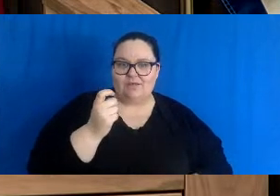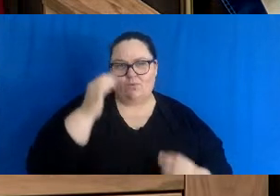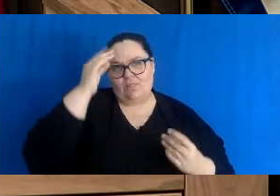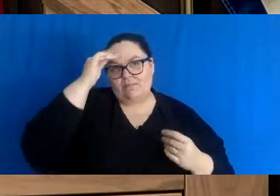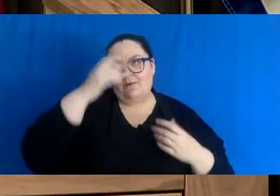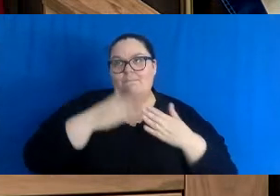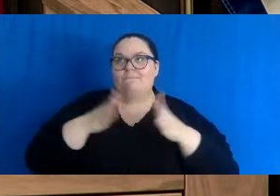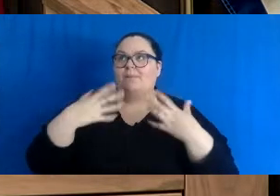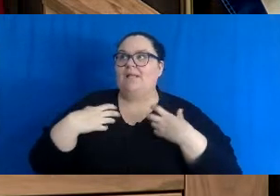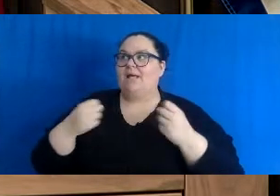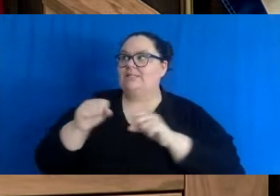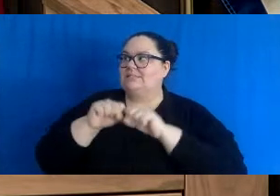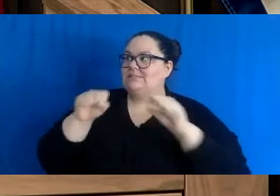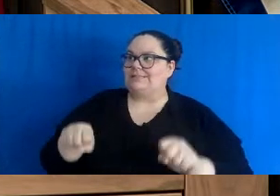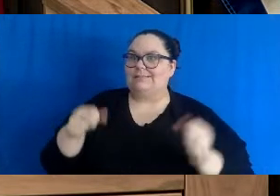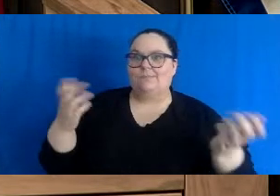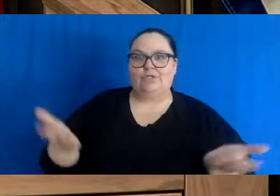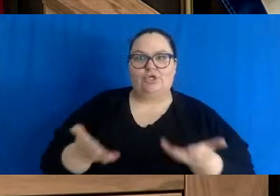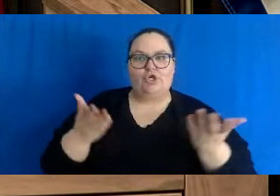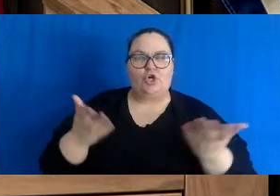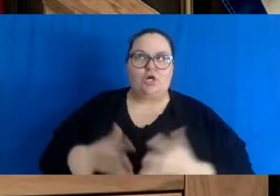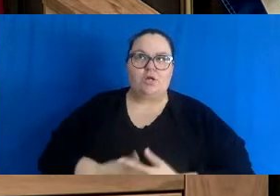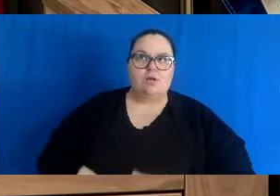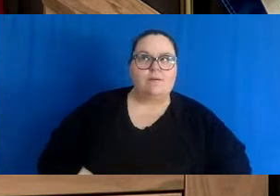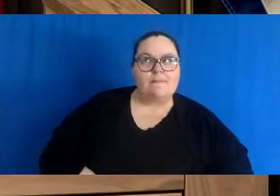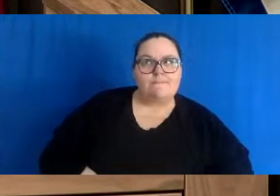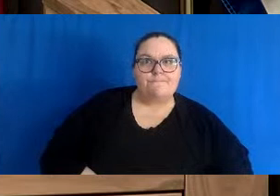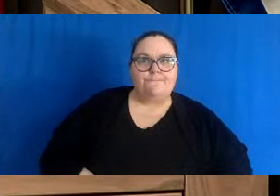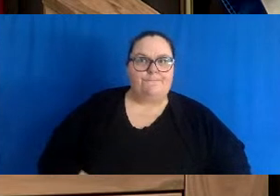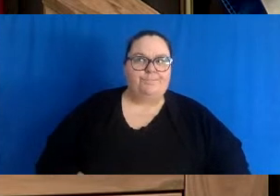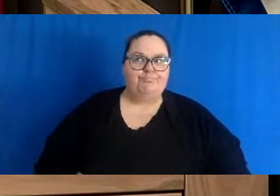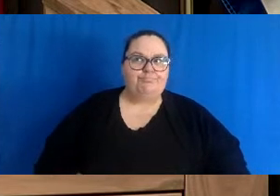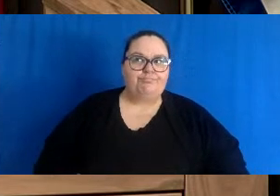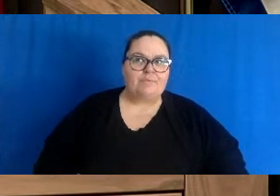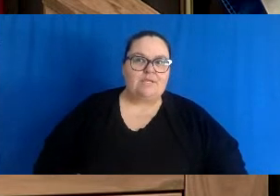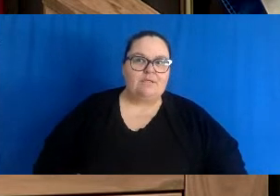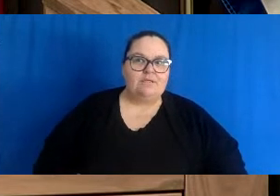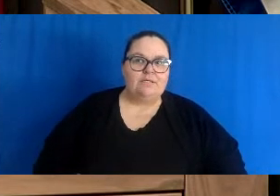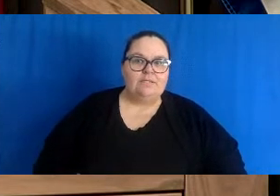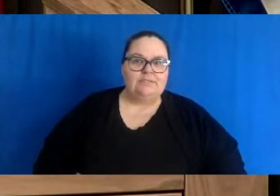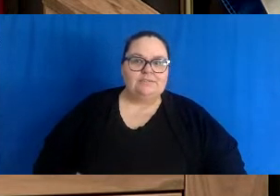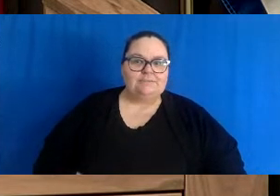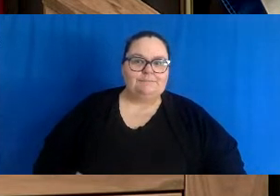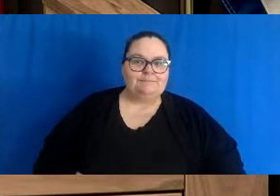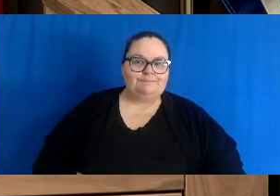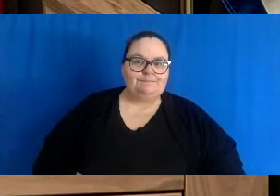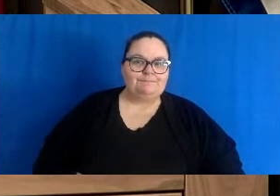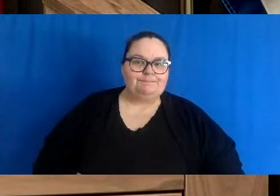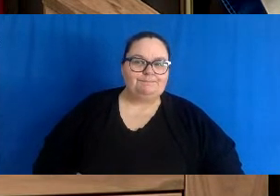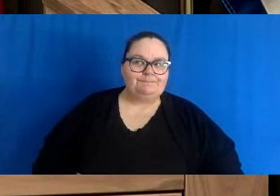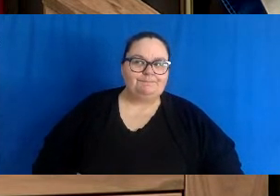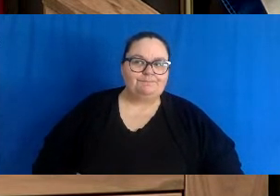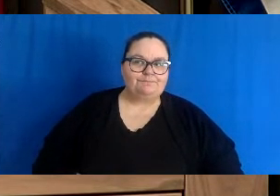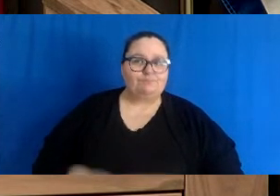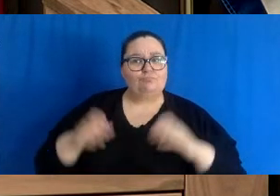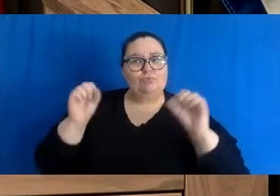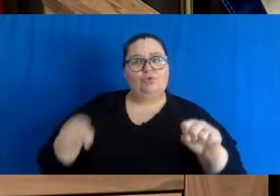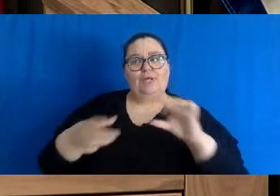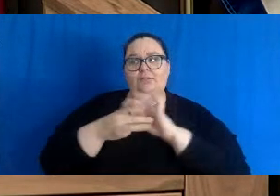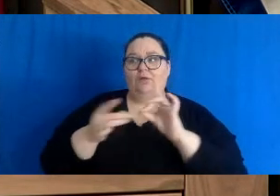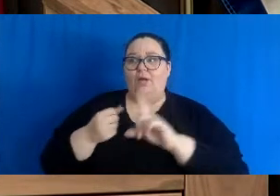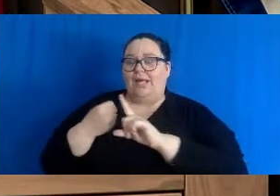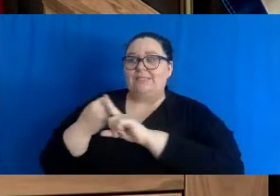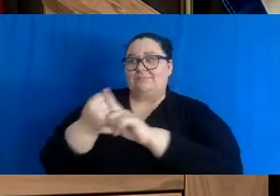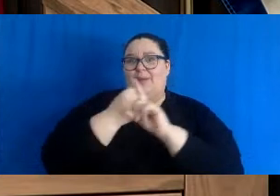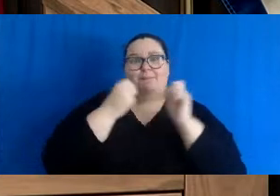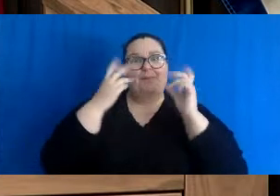health system. And where does that stop? And I believe, you know, you can say this is different because it's impacting many. But at the